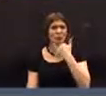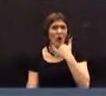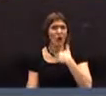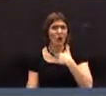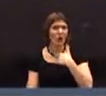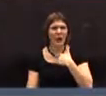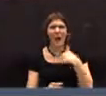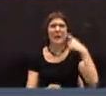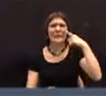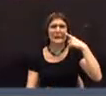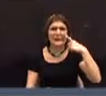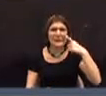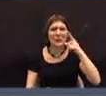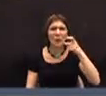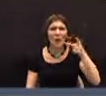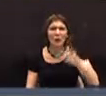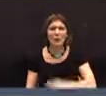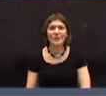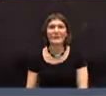I can't quite see.